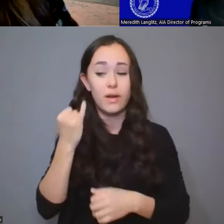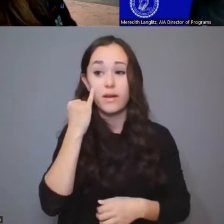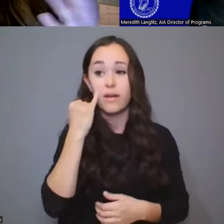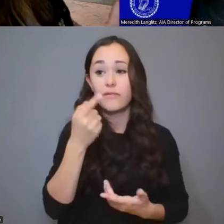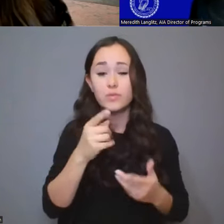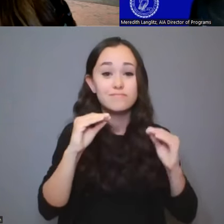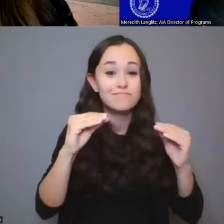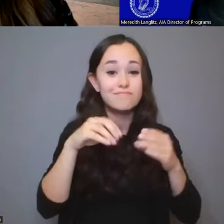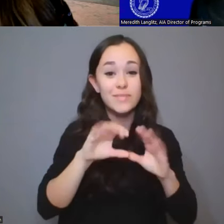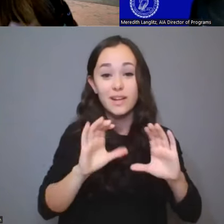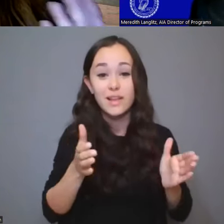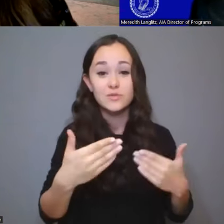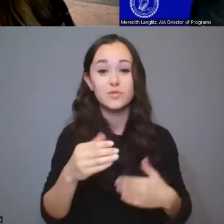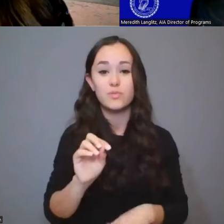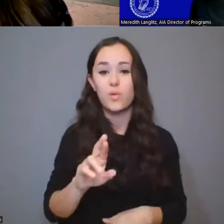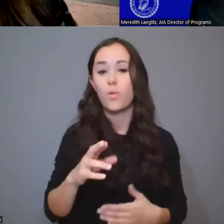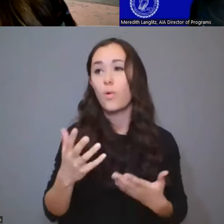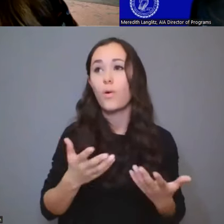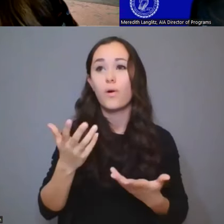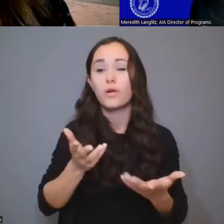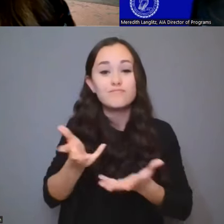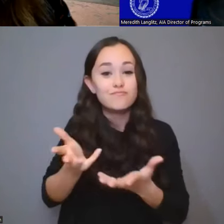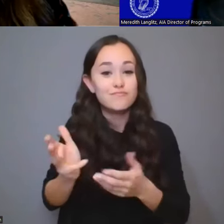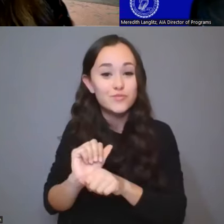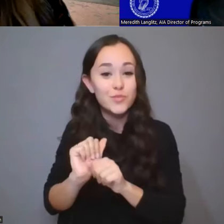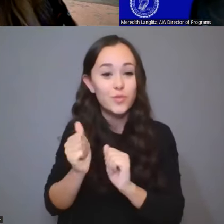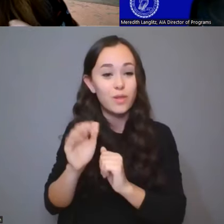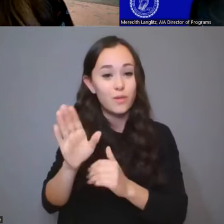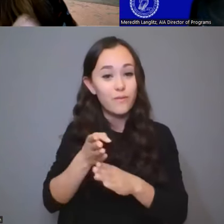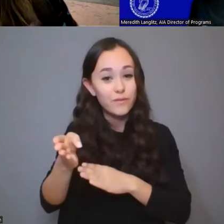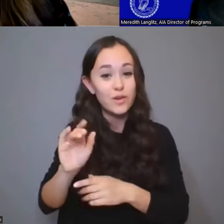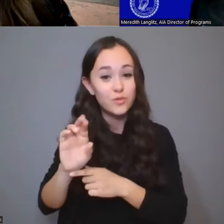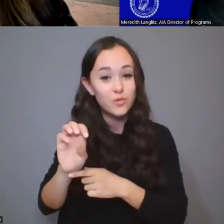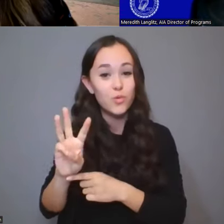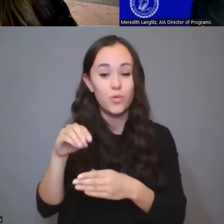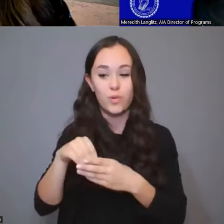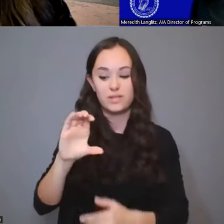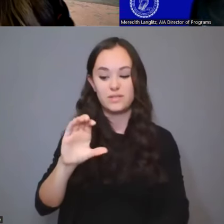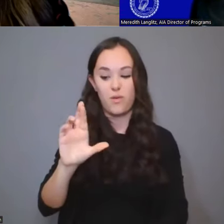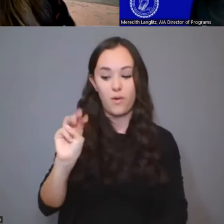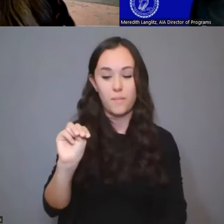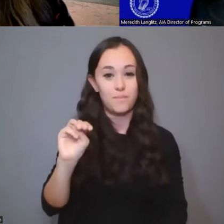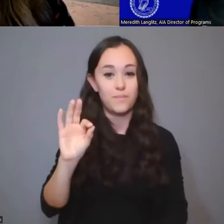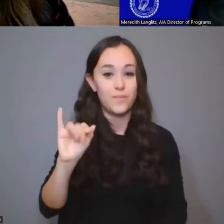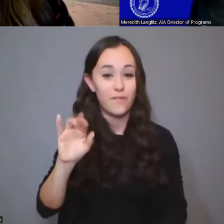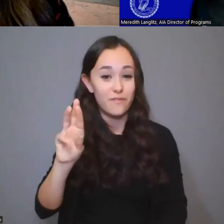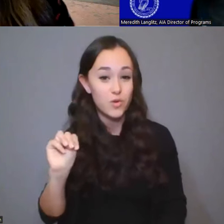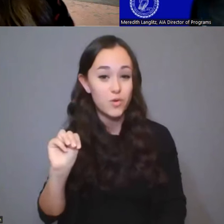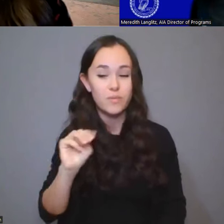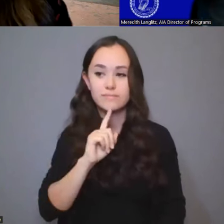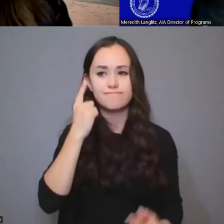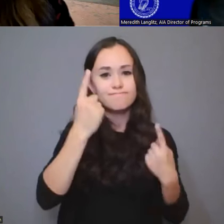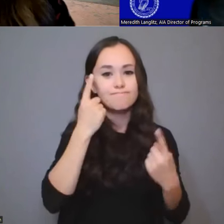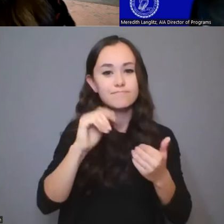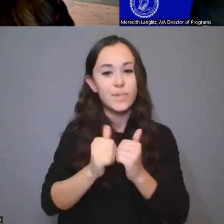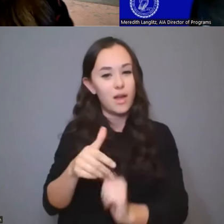or even how you work with, like, your field crew within a CRM firm, really having careful consideration about how power works, I